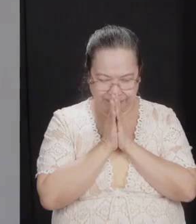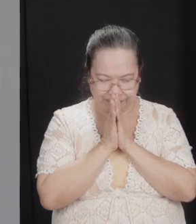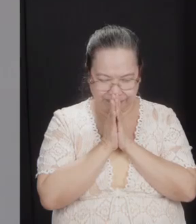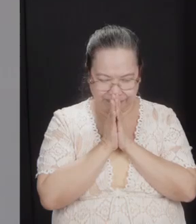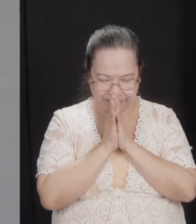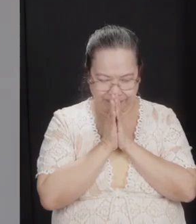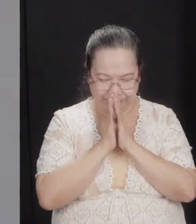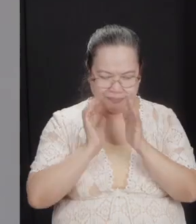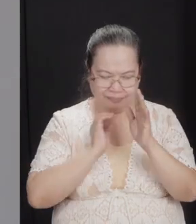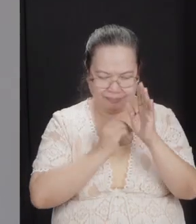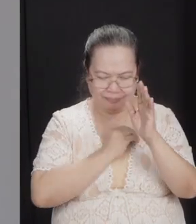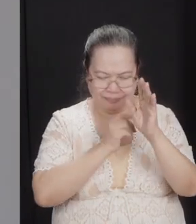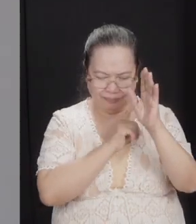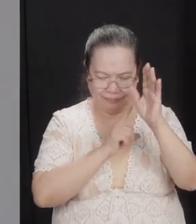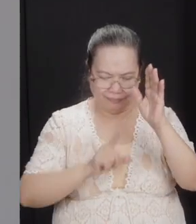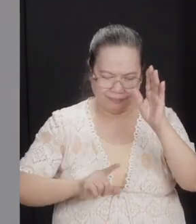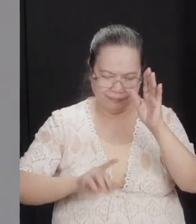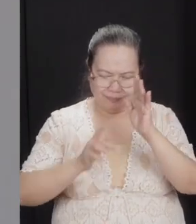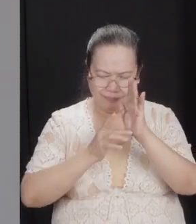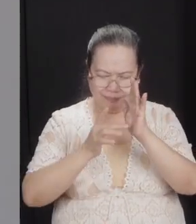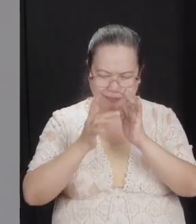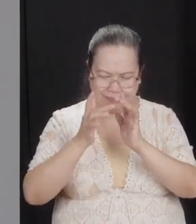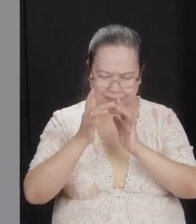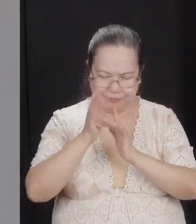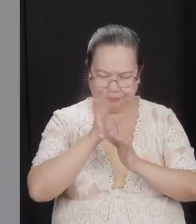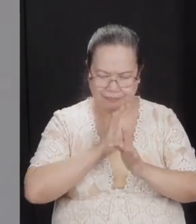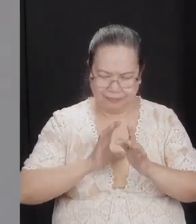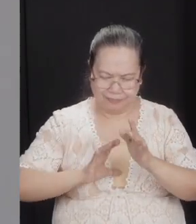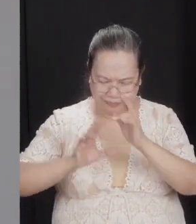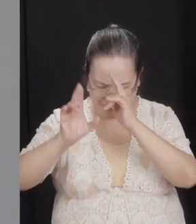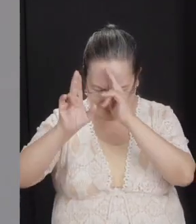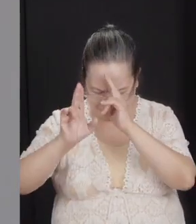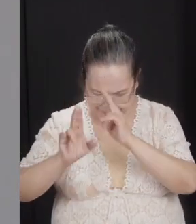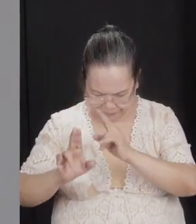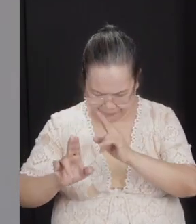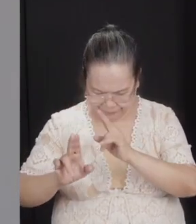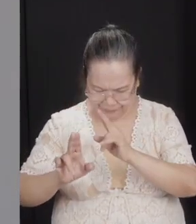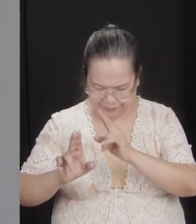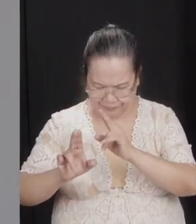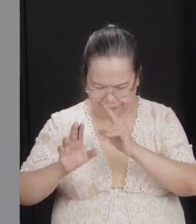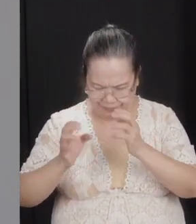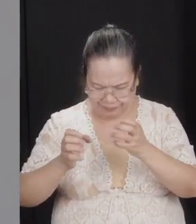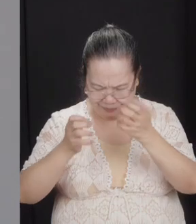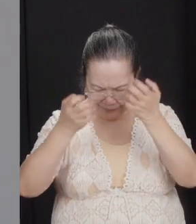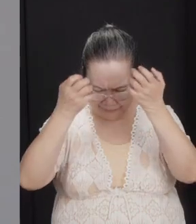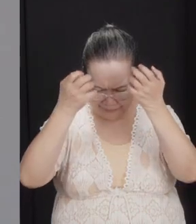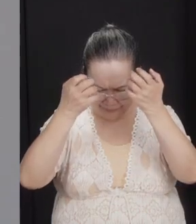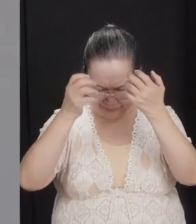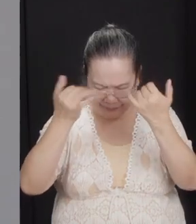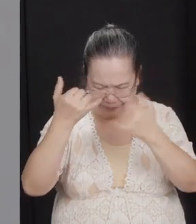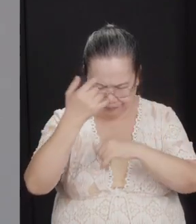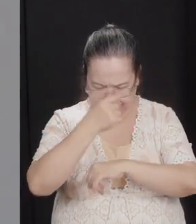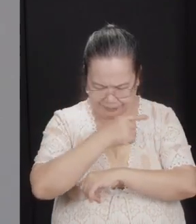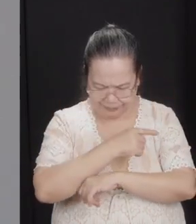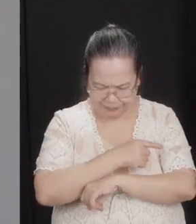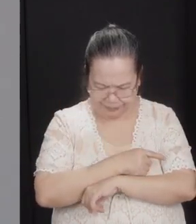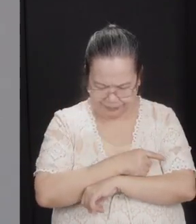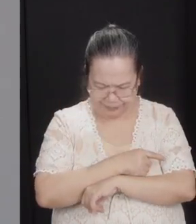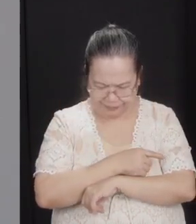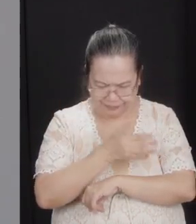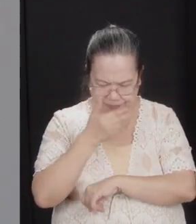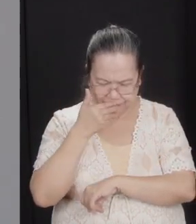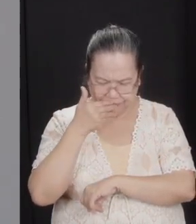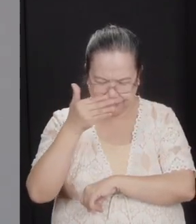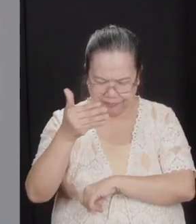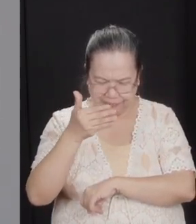Our Lord Jesus Christ, we honor you and we exalt you today. We thank